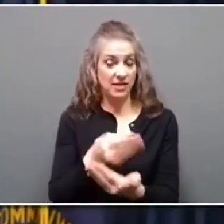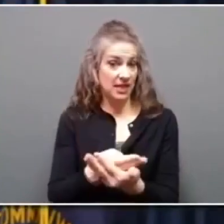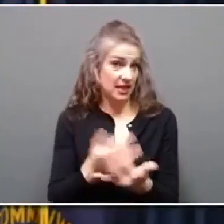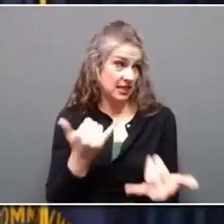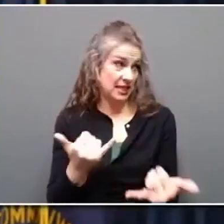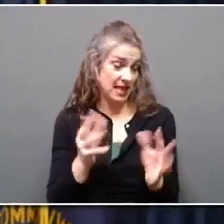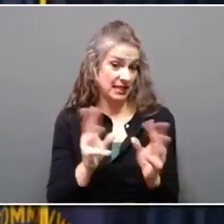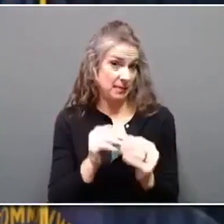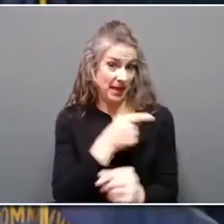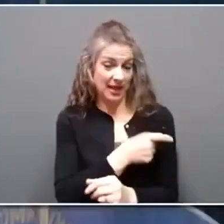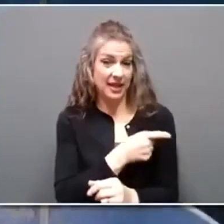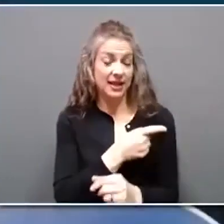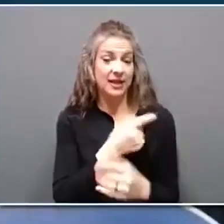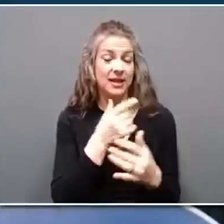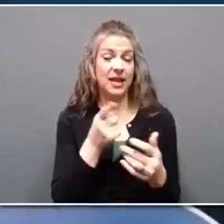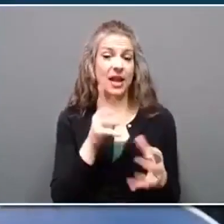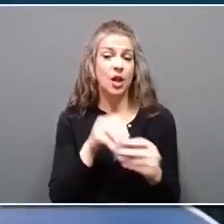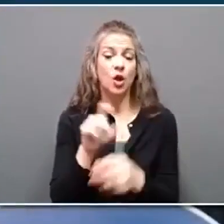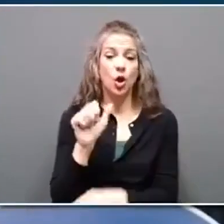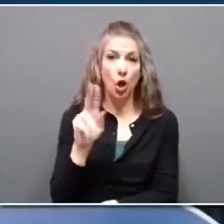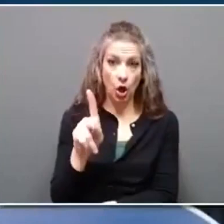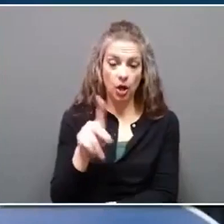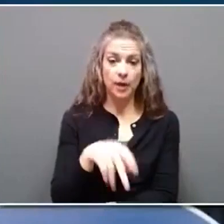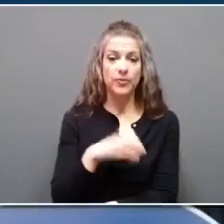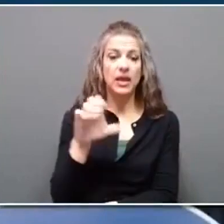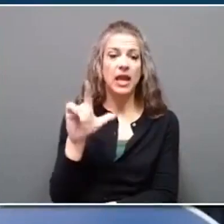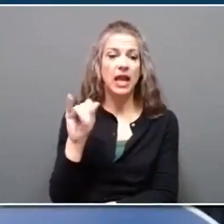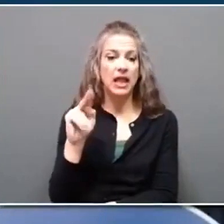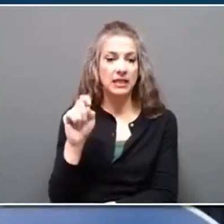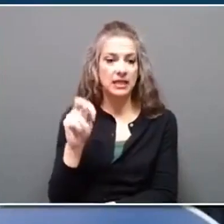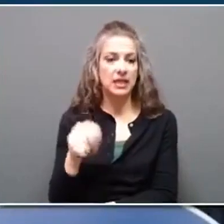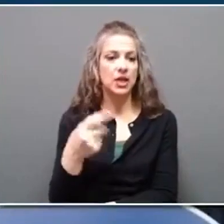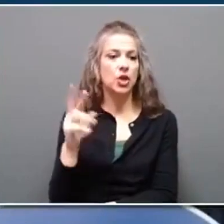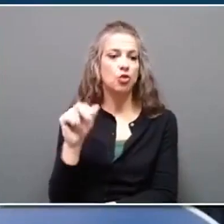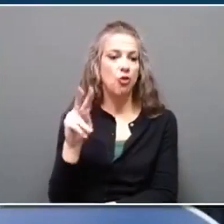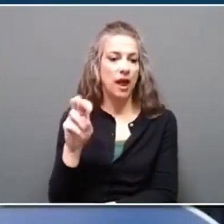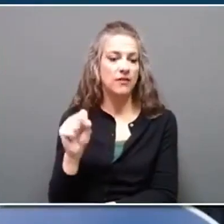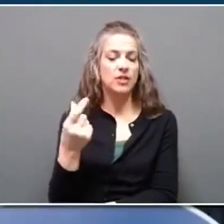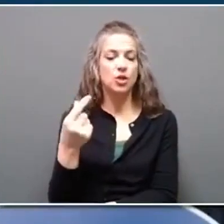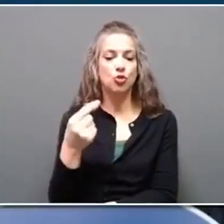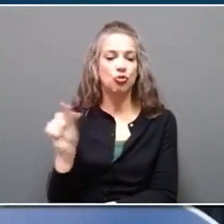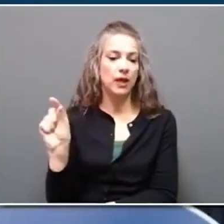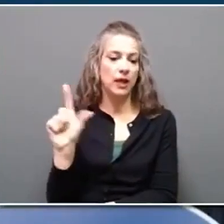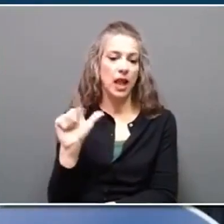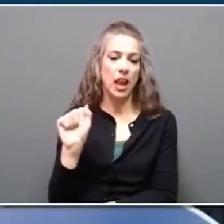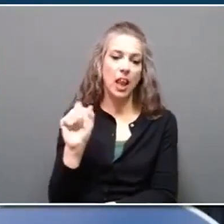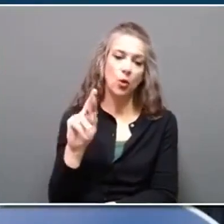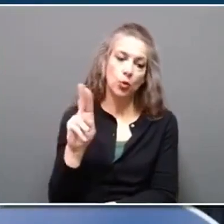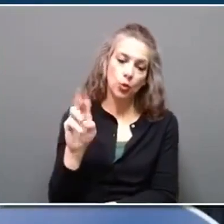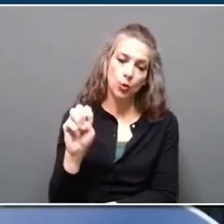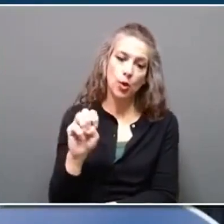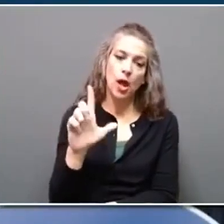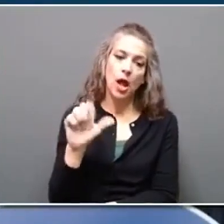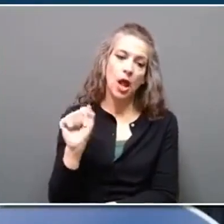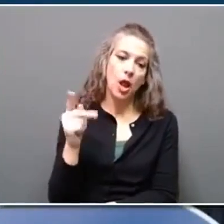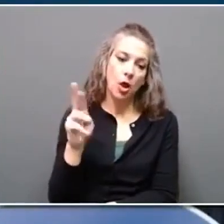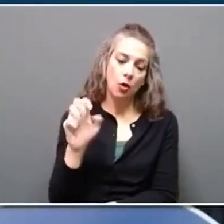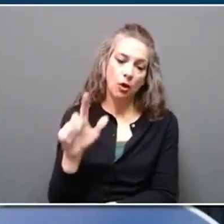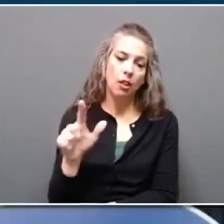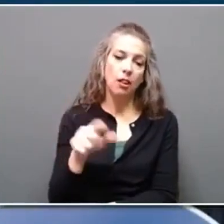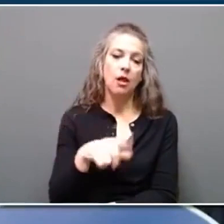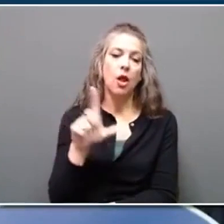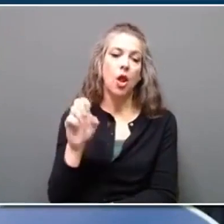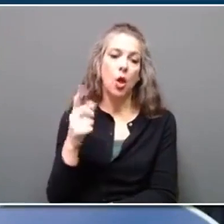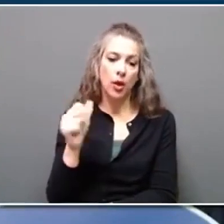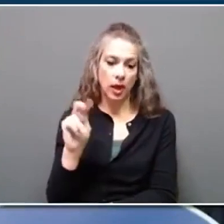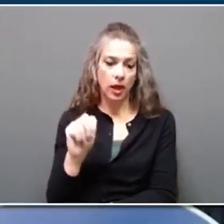They include Clark, Clinton, Graves, Green, LaRue, Laurel, Logan,